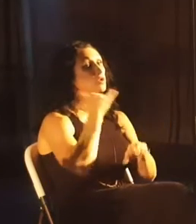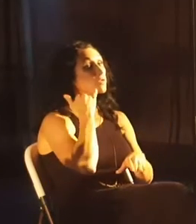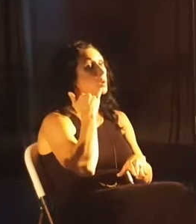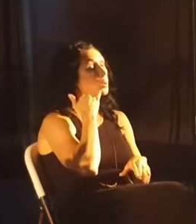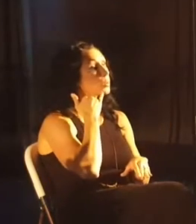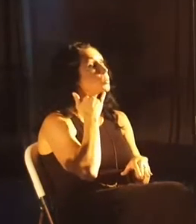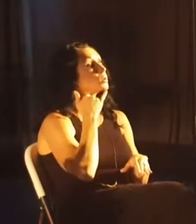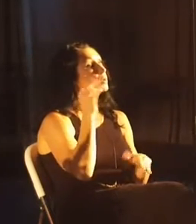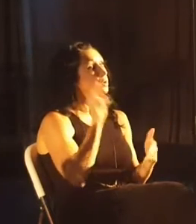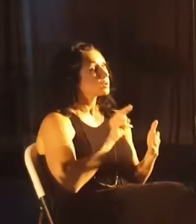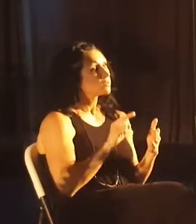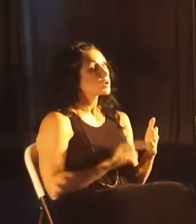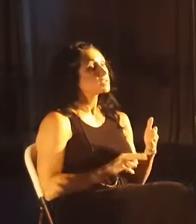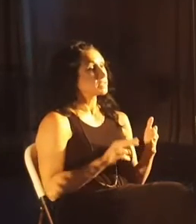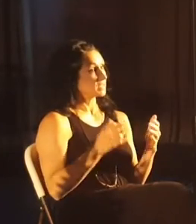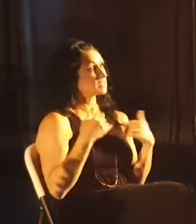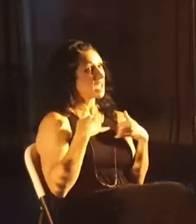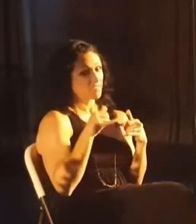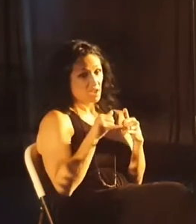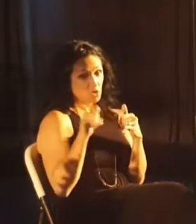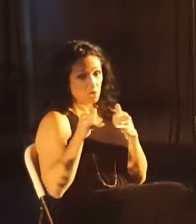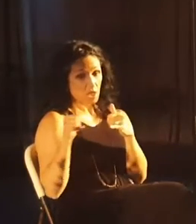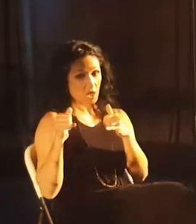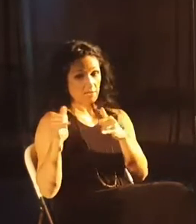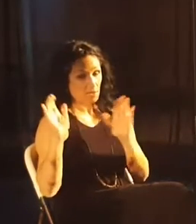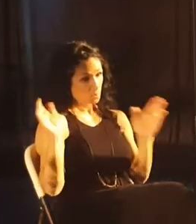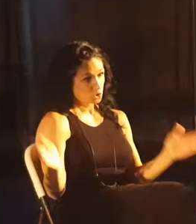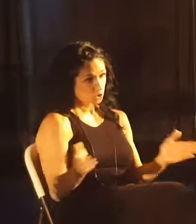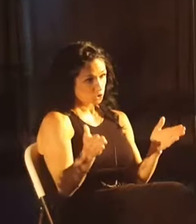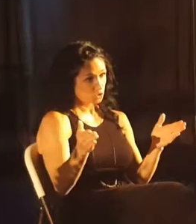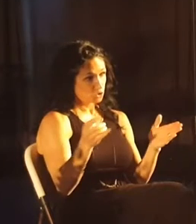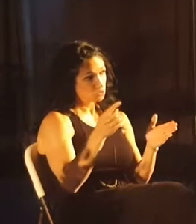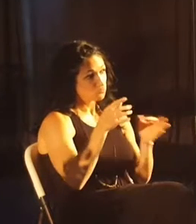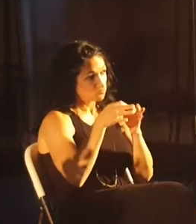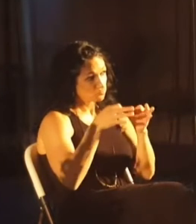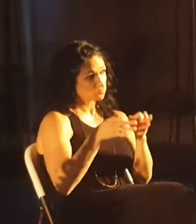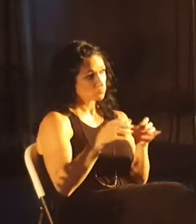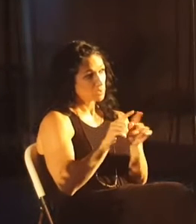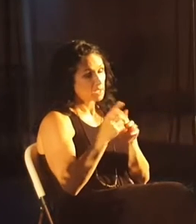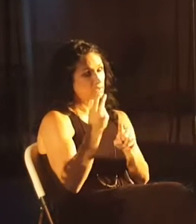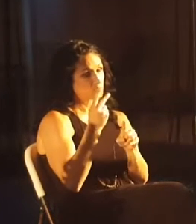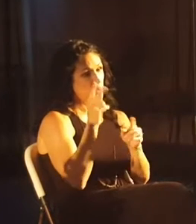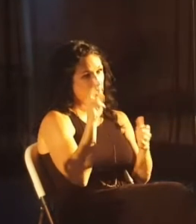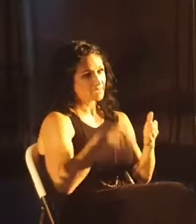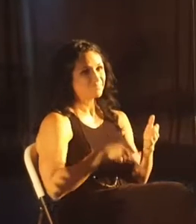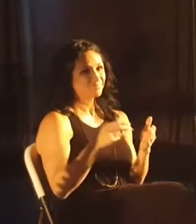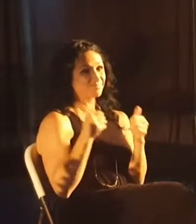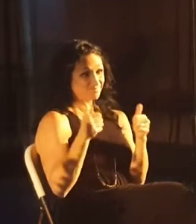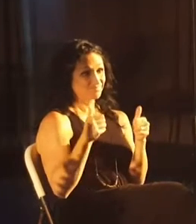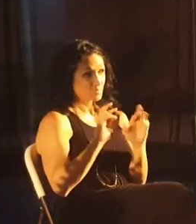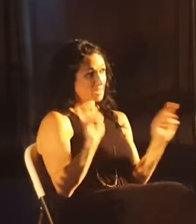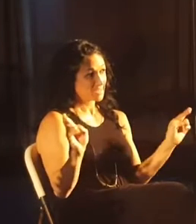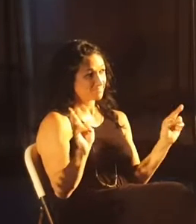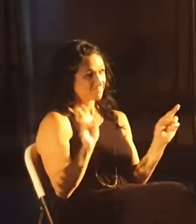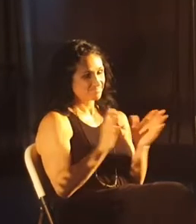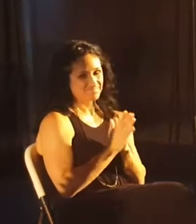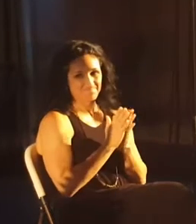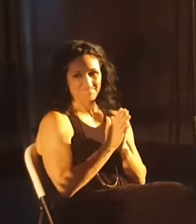these are some verses that I've got underlined, and I would encourage you to highlight as we read. Here we go. You ready?